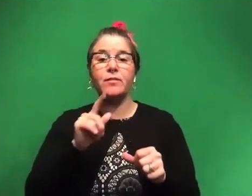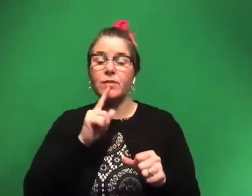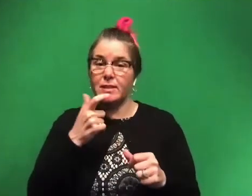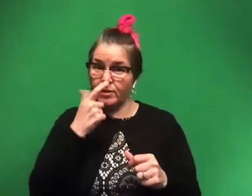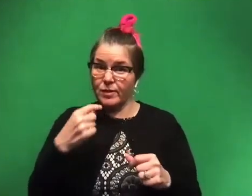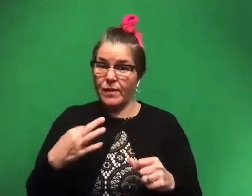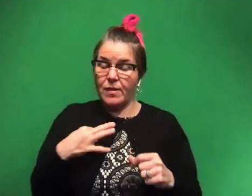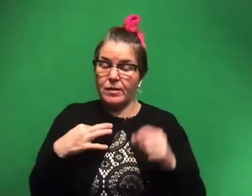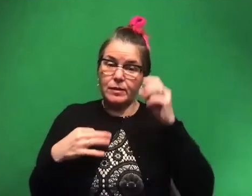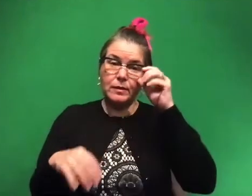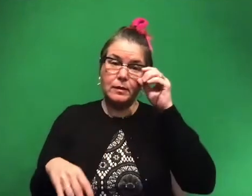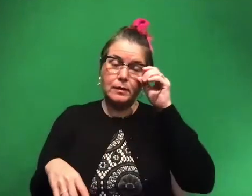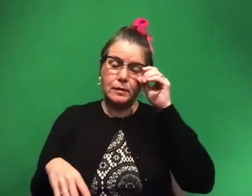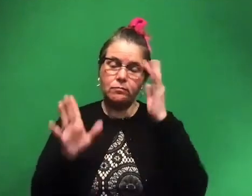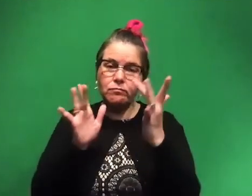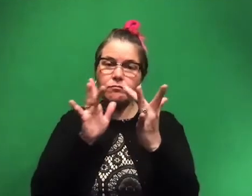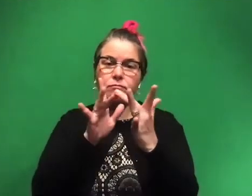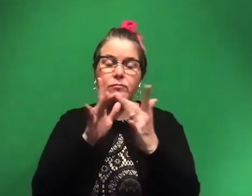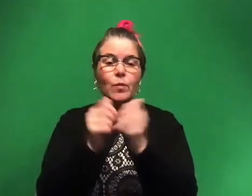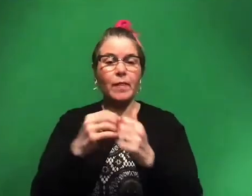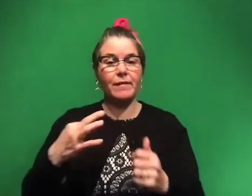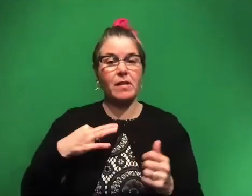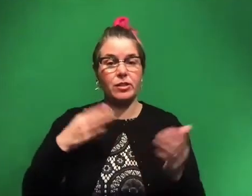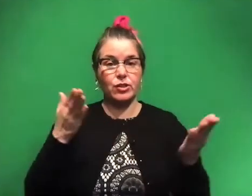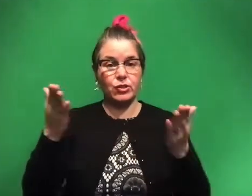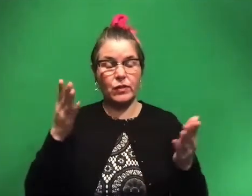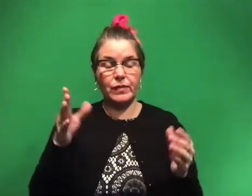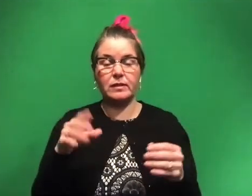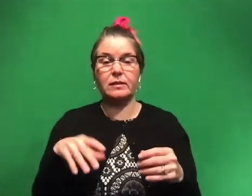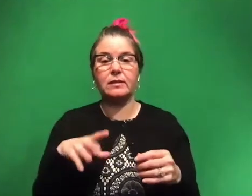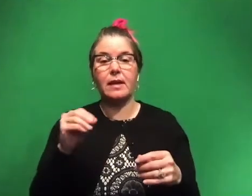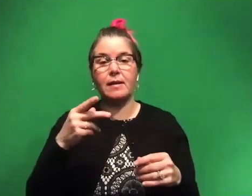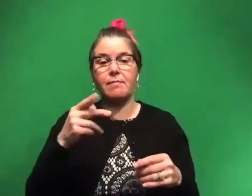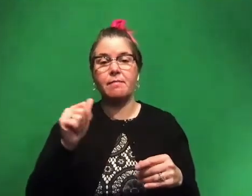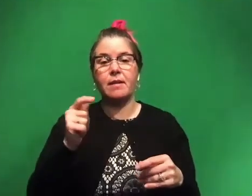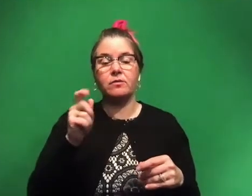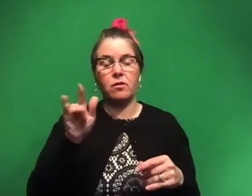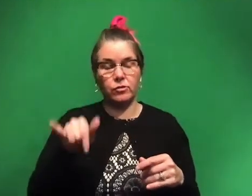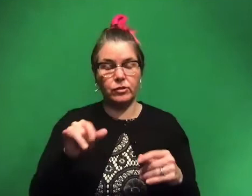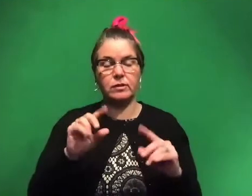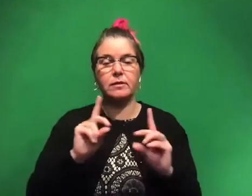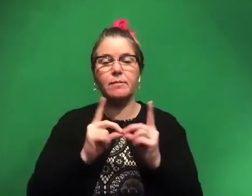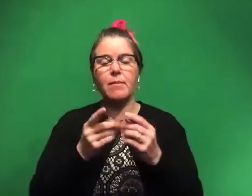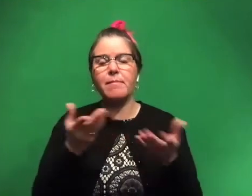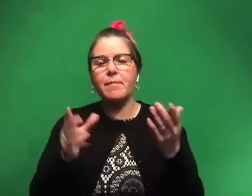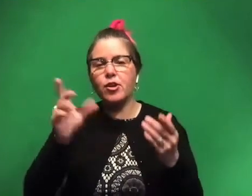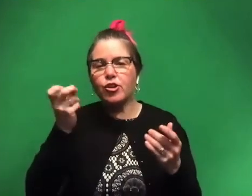volunteering, get in contact with their volunteer services and the paleontology department, maybe a curator or somebody who works in the lab